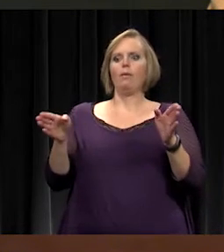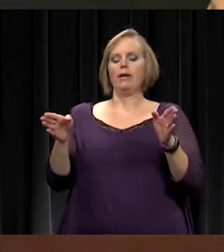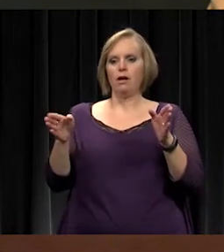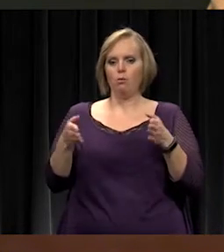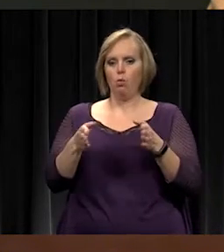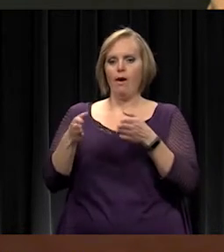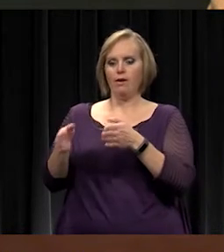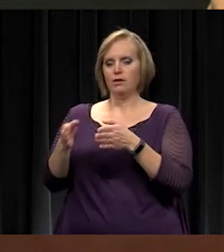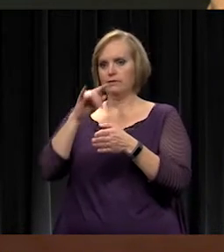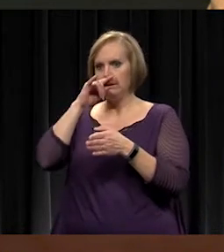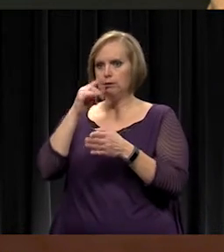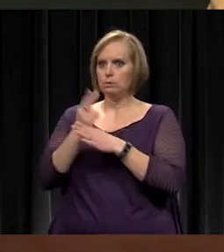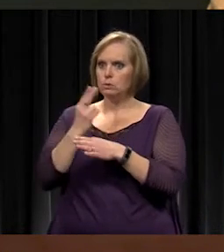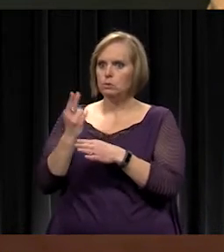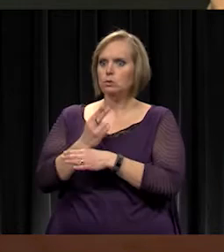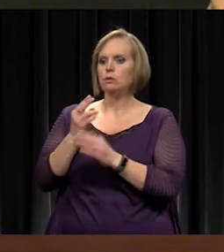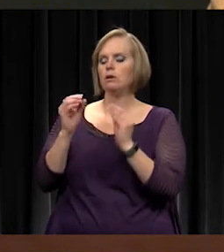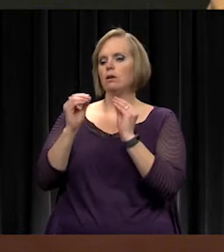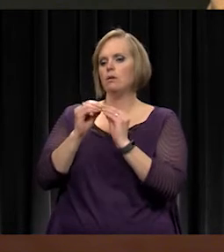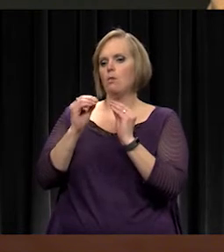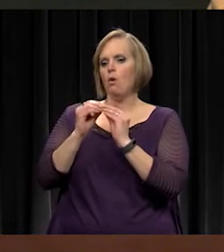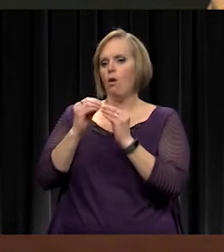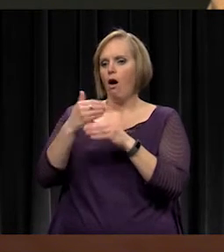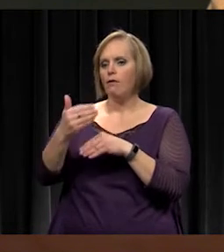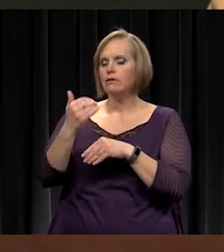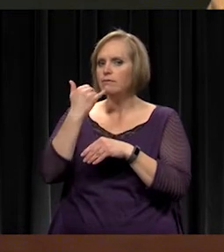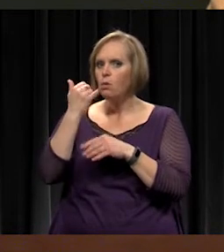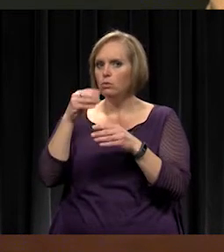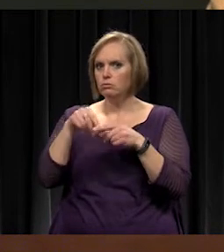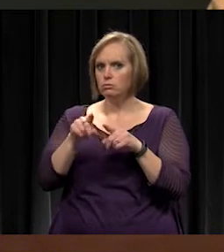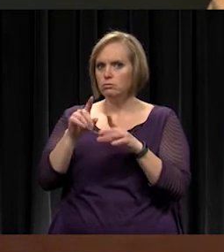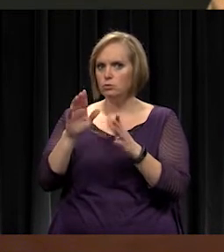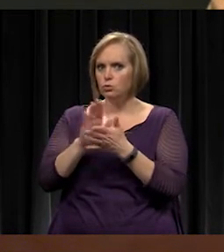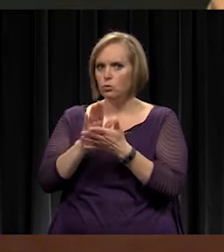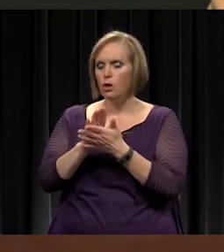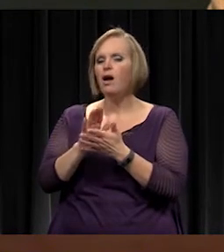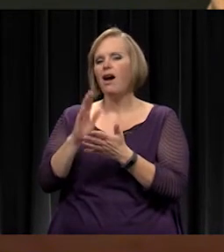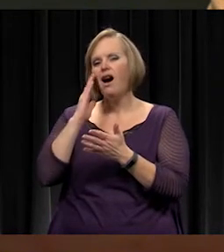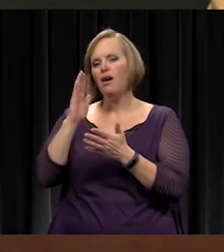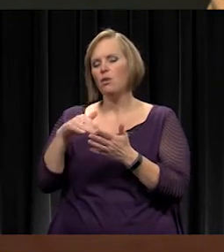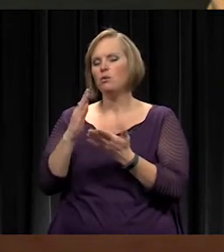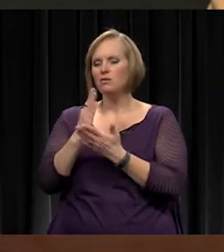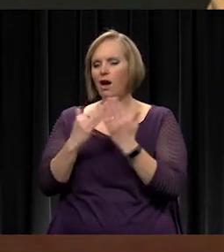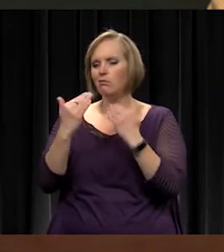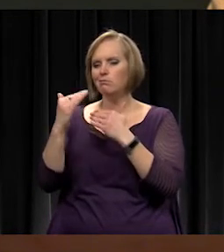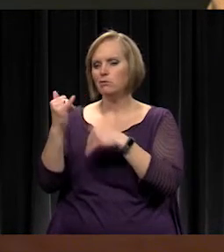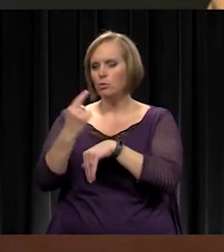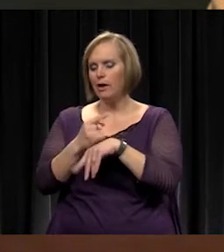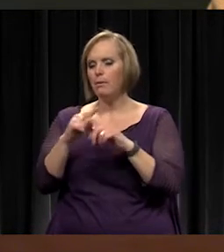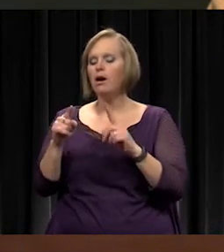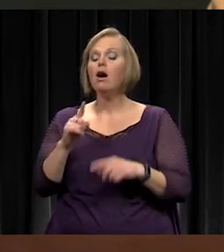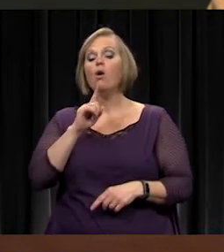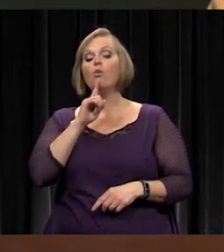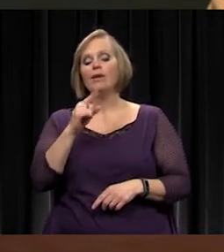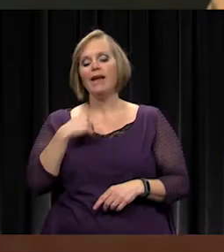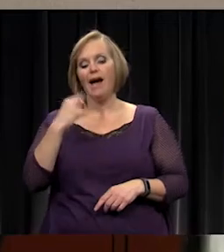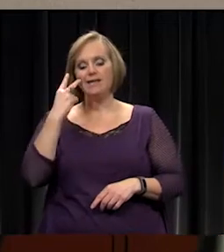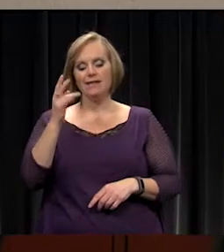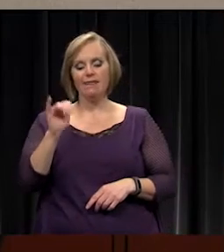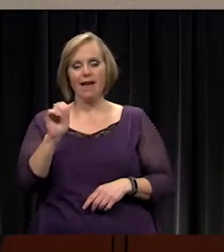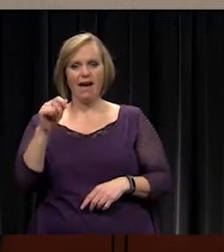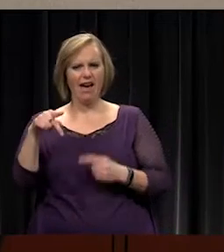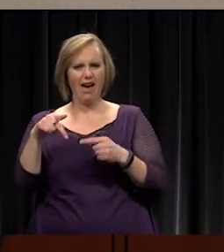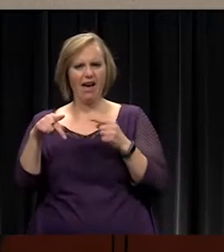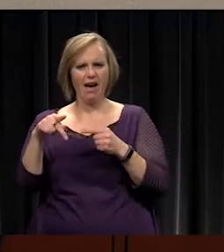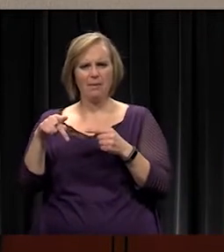using their phones more often in schools? And there are some restrictions to that today. This is really, I see the mobile app as really being